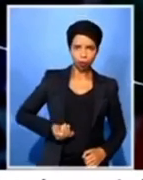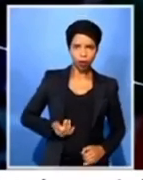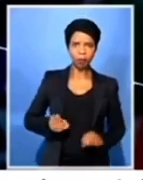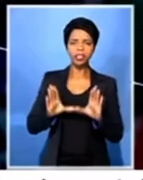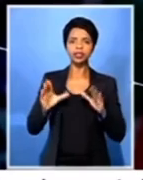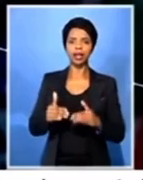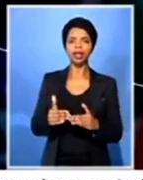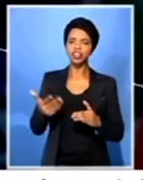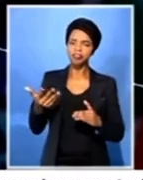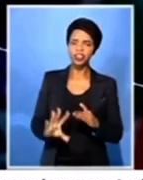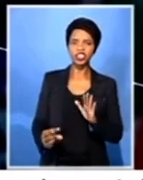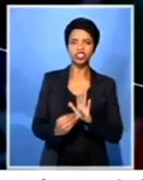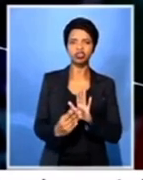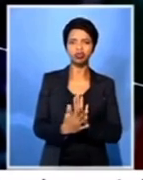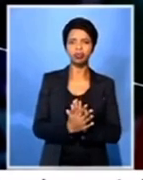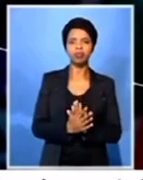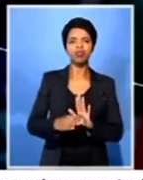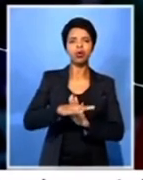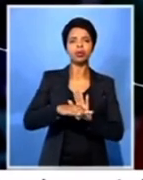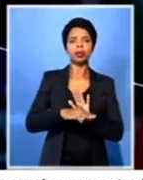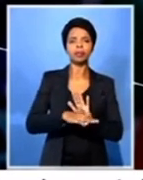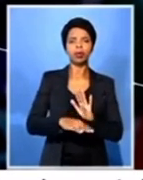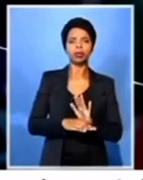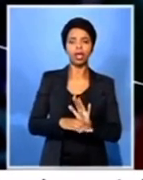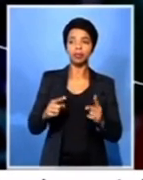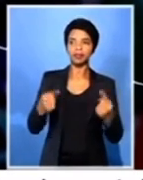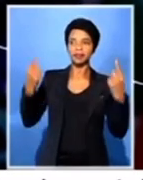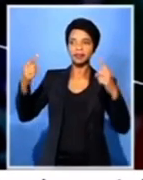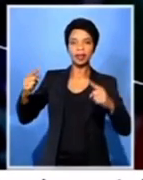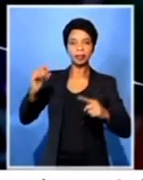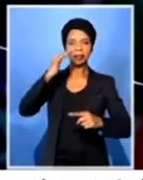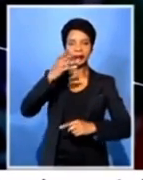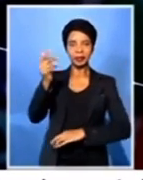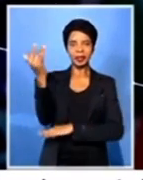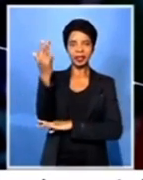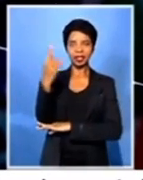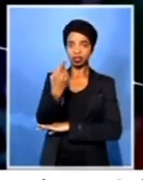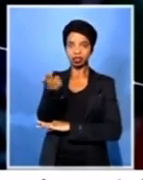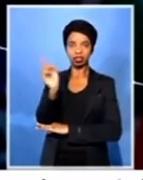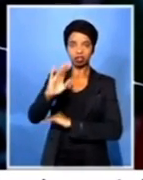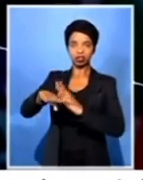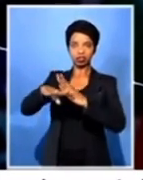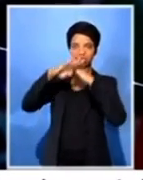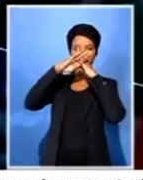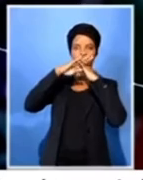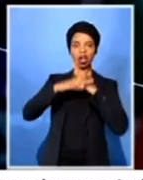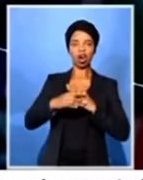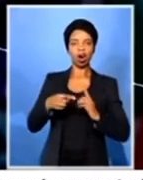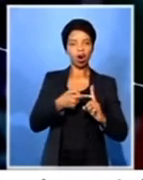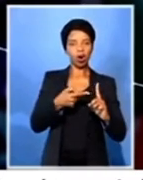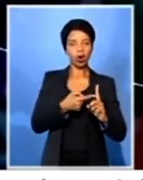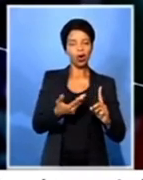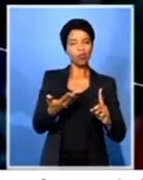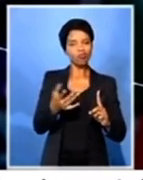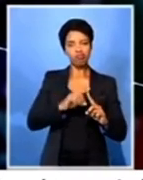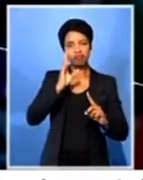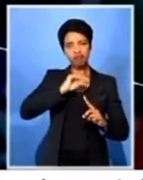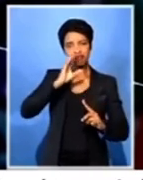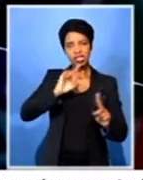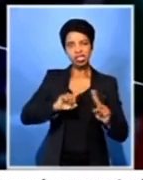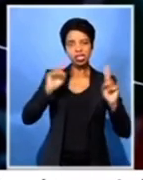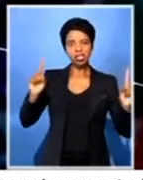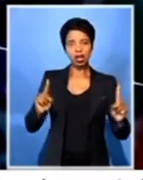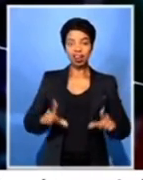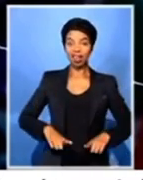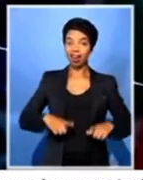And our crisis, the youth activists, for you to speak, fell on deaf ears. Life is so unfair, ma.